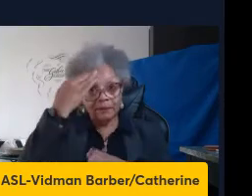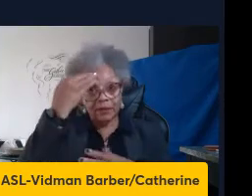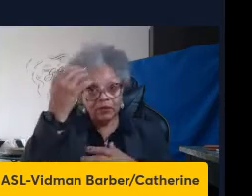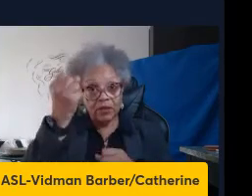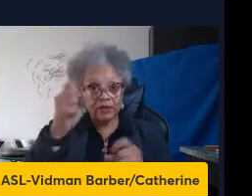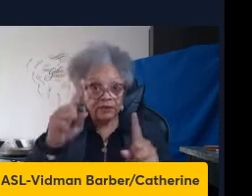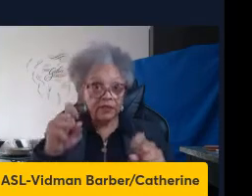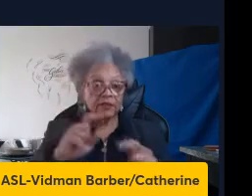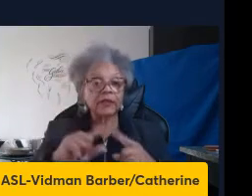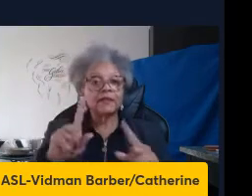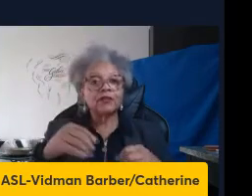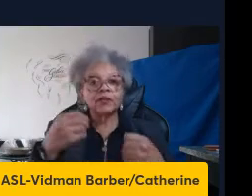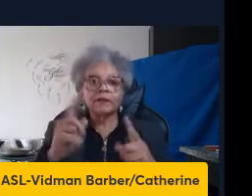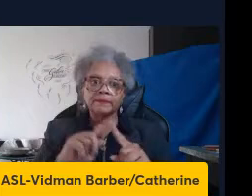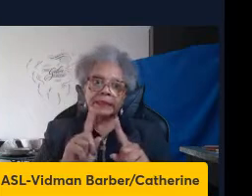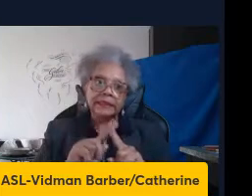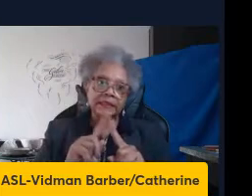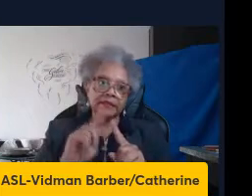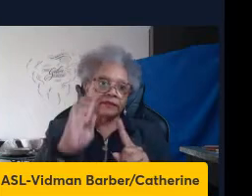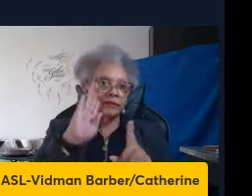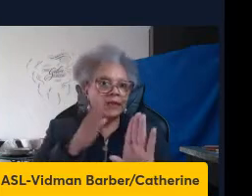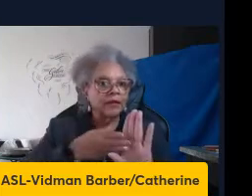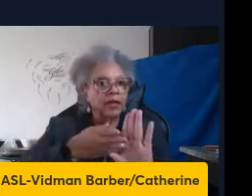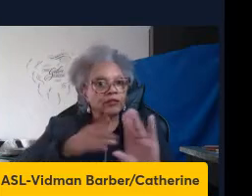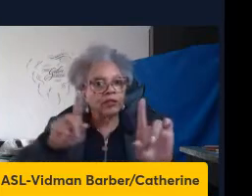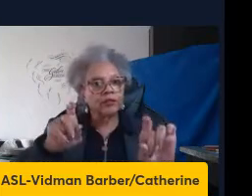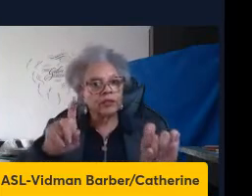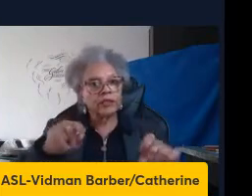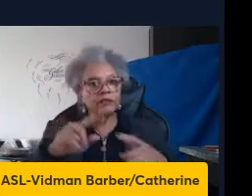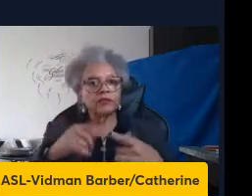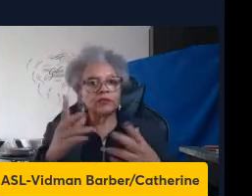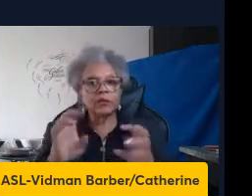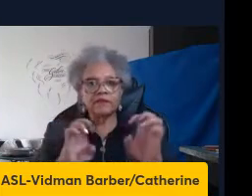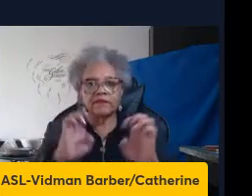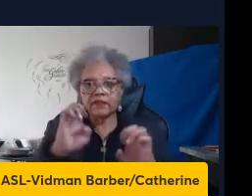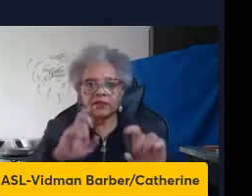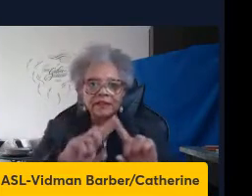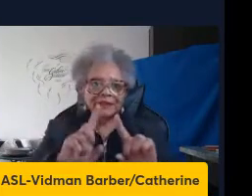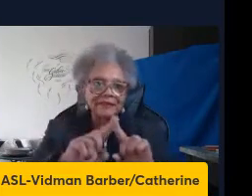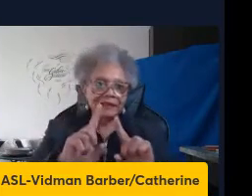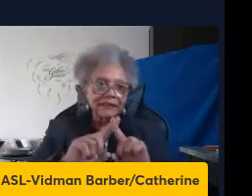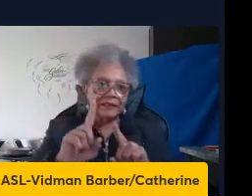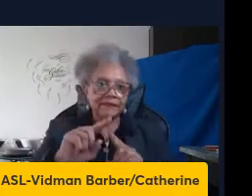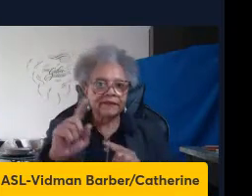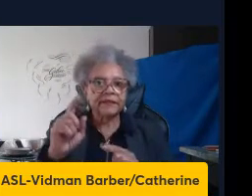battery of neuropsychiatric tests to evaluate different cognitive domains, like learning and memory.